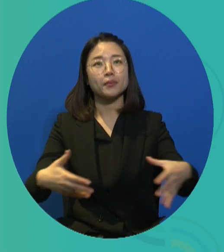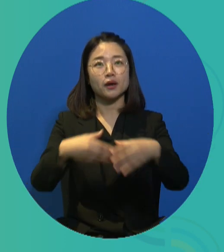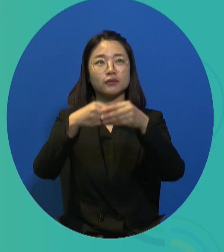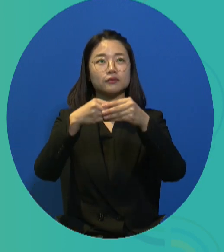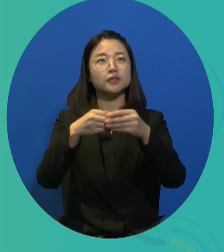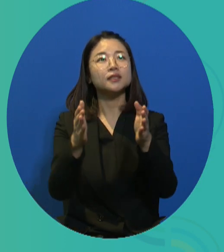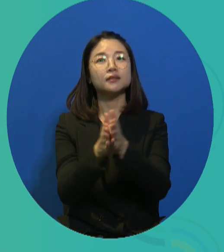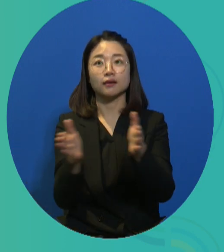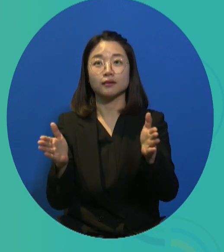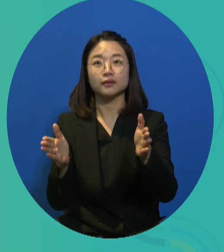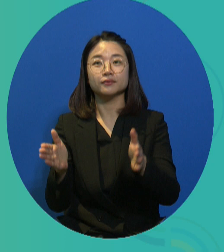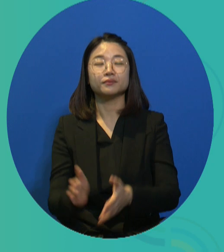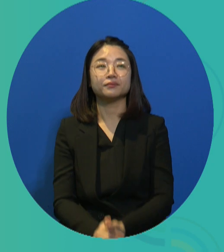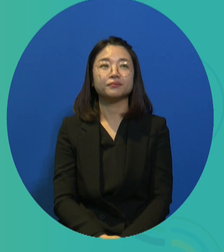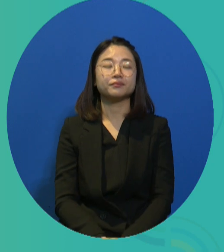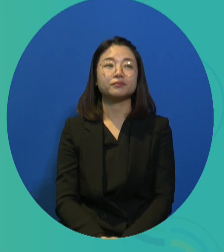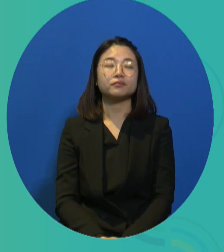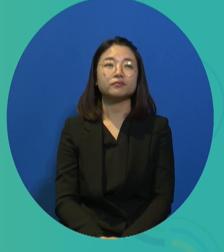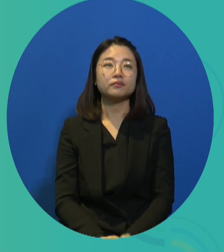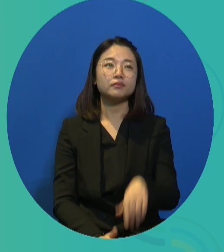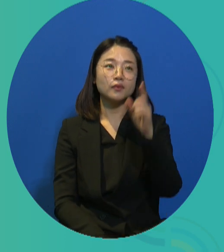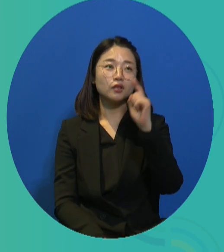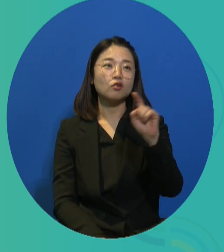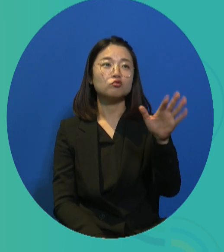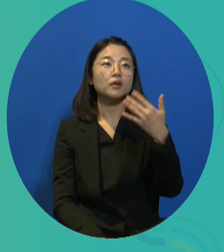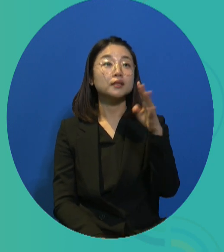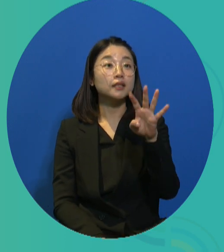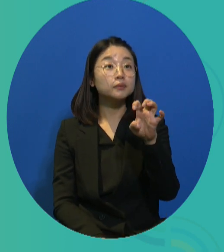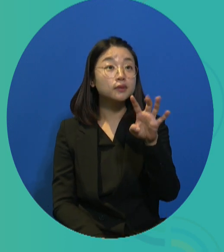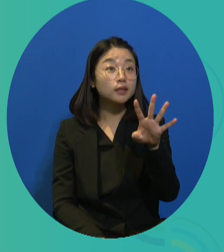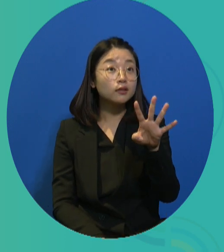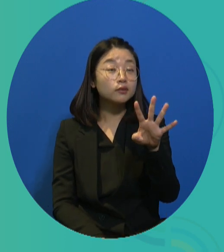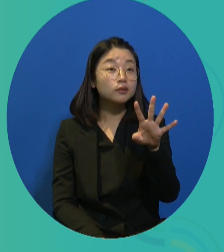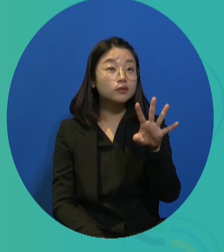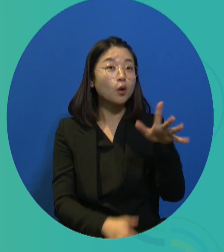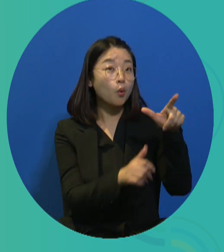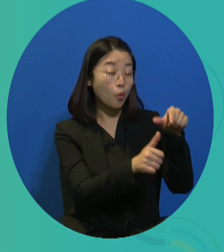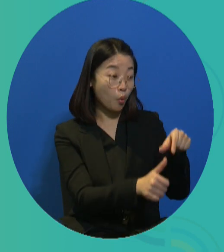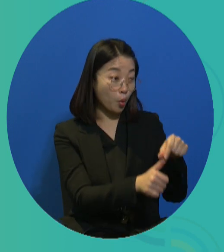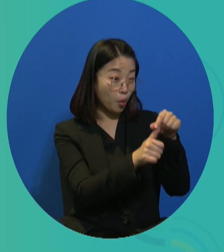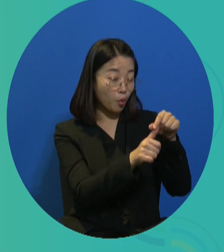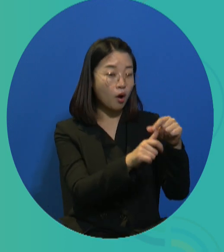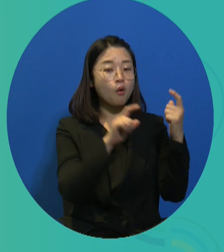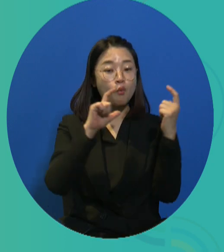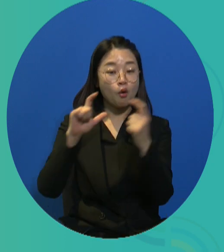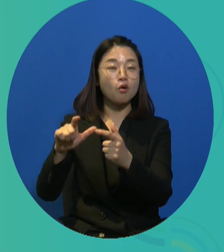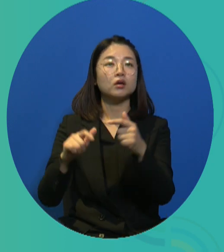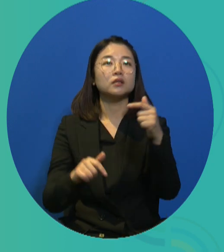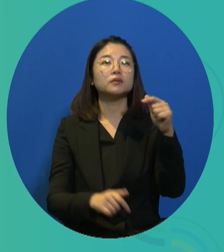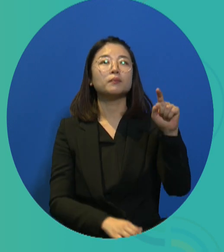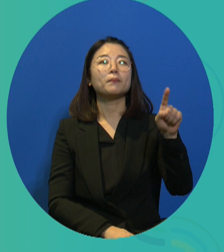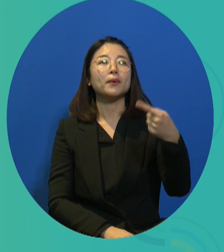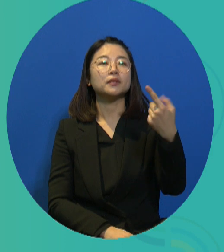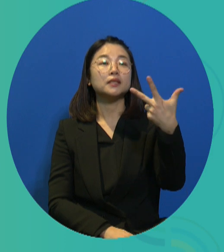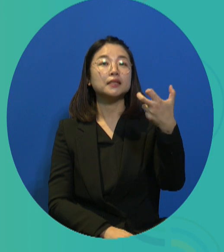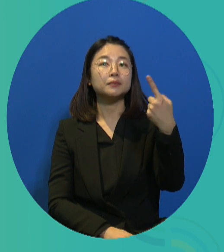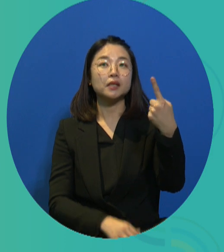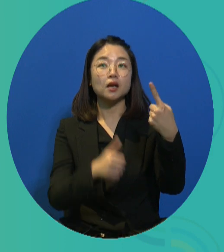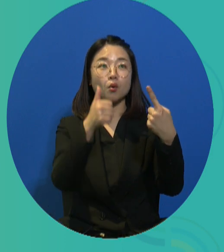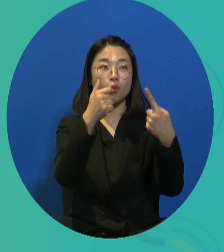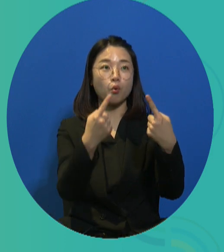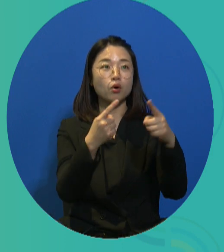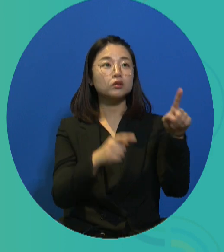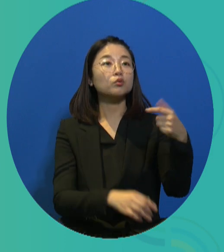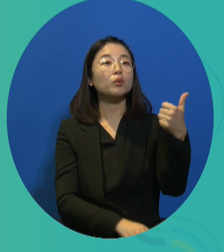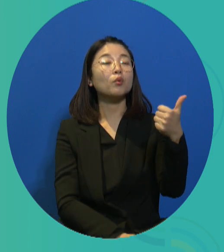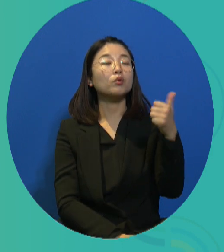society, ILO international labor standards have been developed. In 1944, employment transition from war to